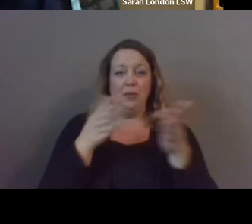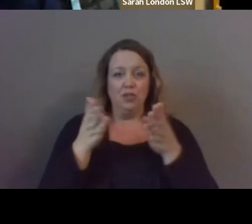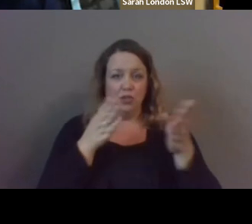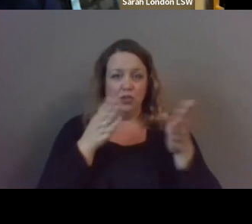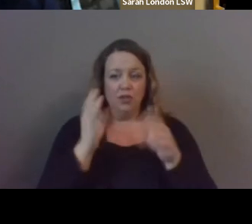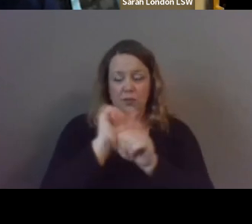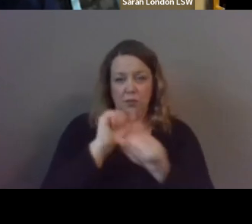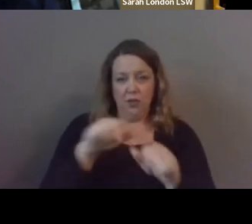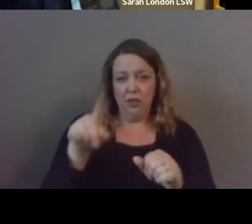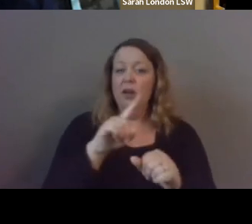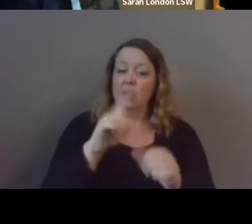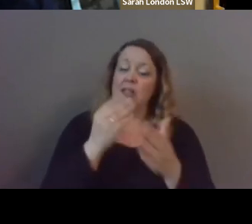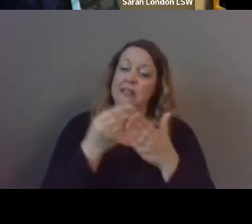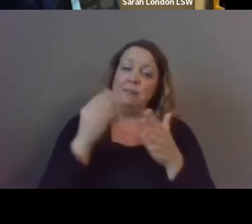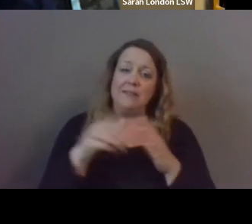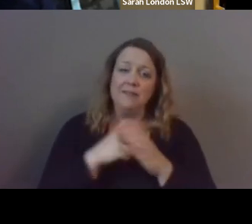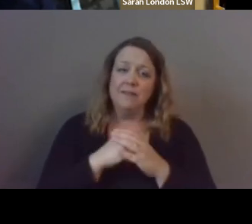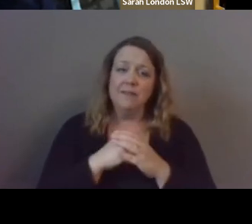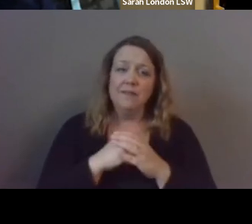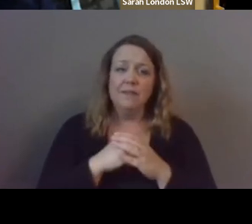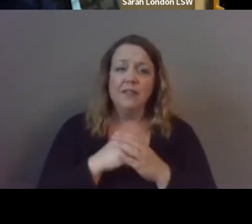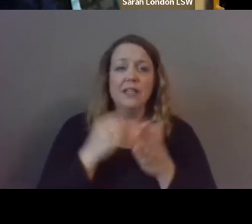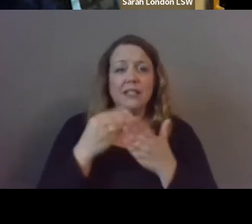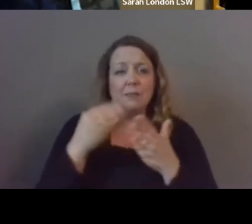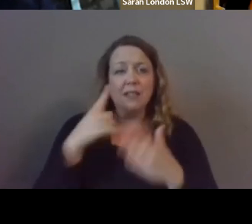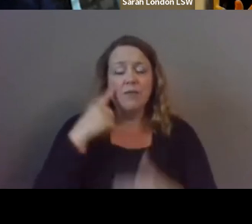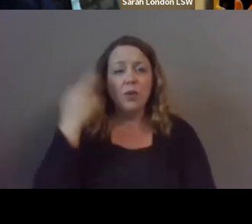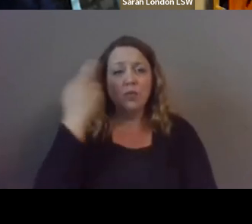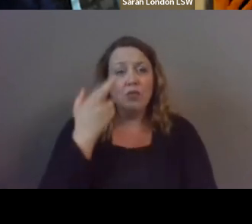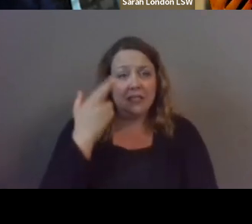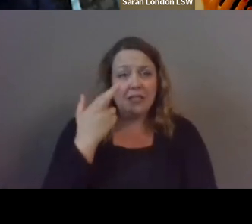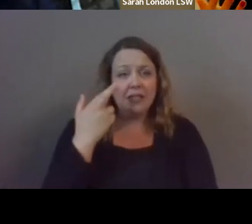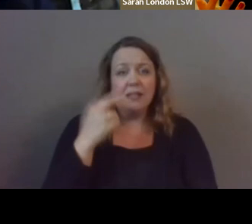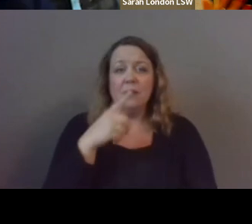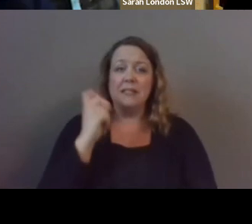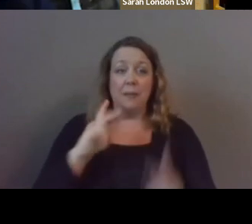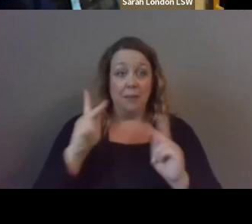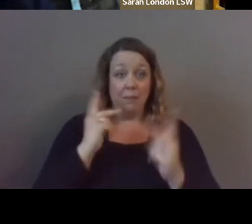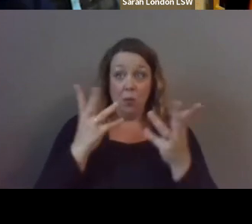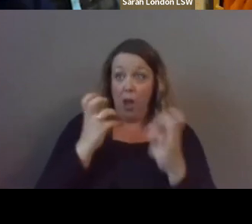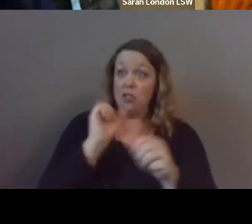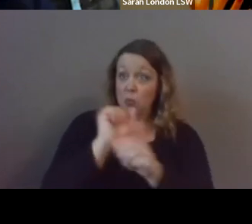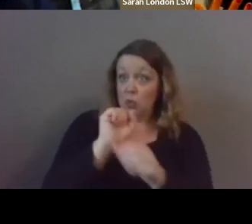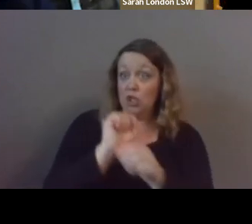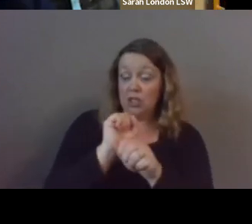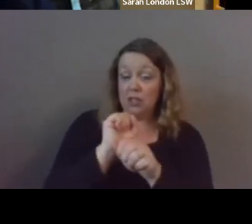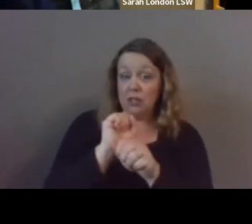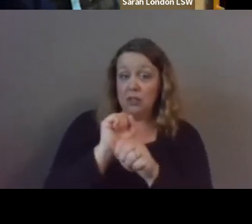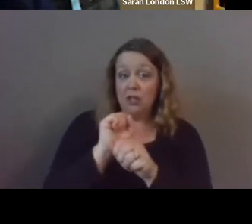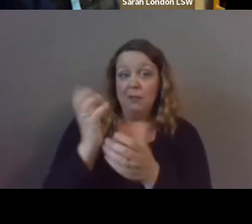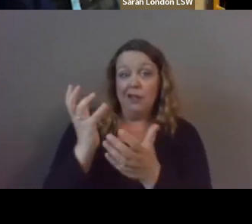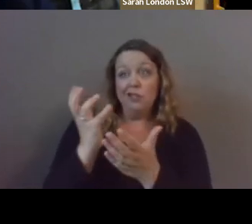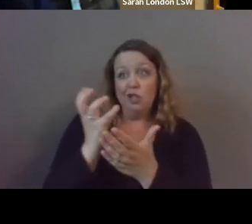they're expensive and it's expensive for a reason because there's people that want to do the work um who deserve also to be